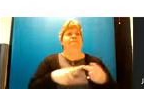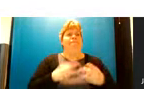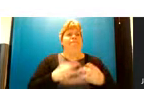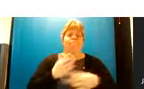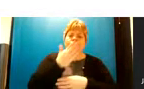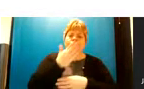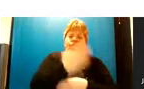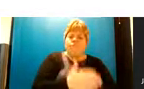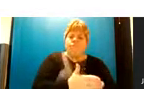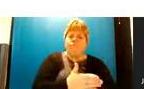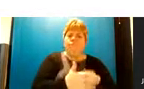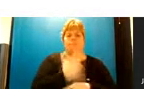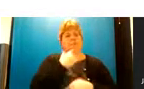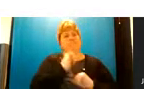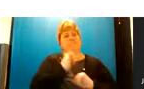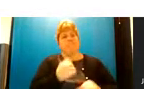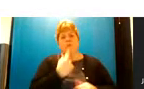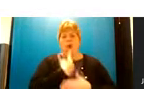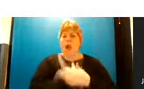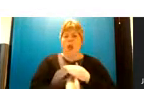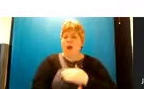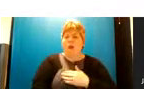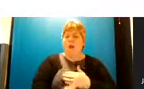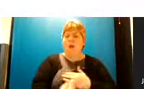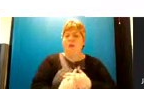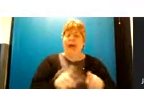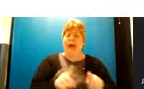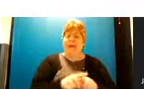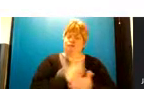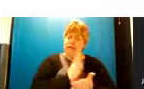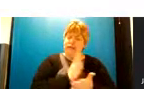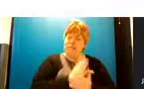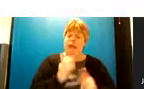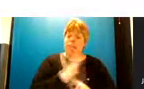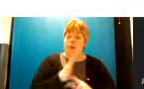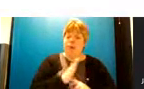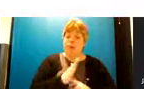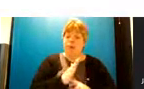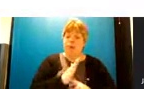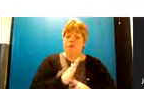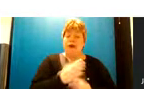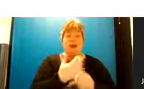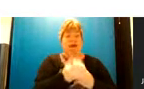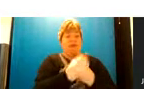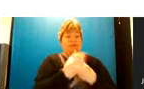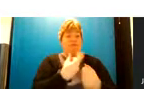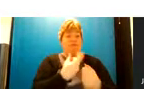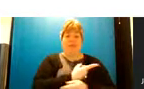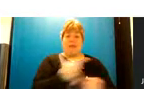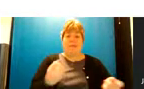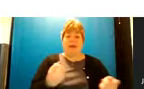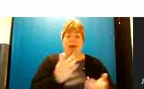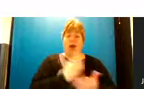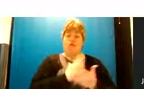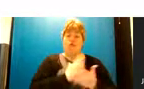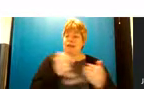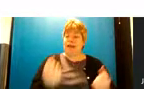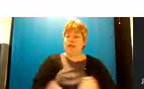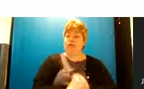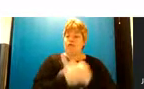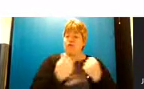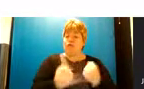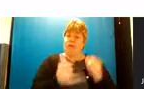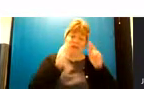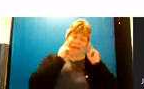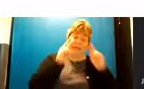somewhere alone and i think really really importantly uh the feedback we've had just really strengthens that